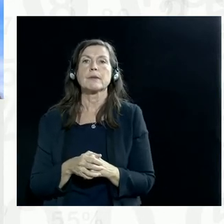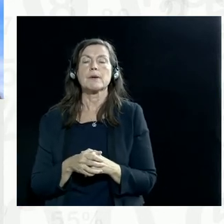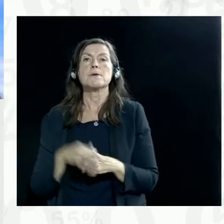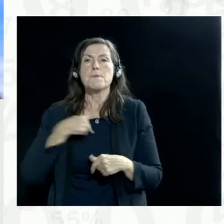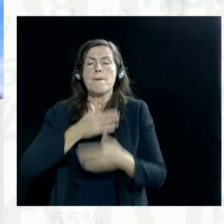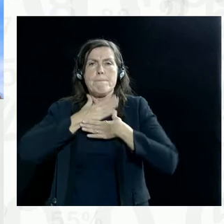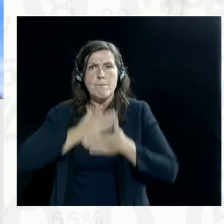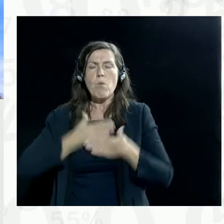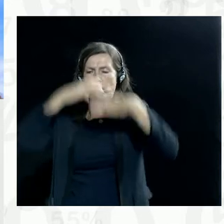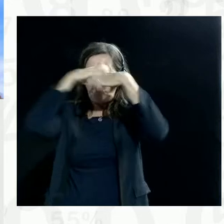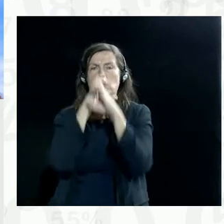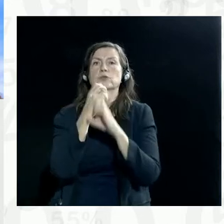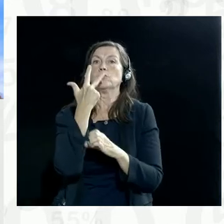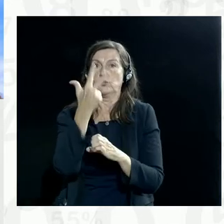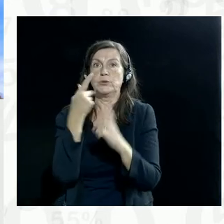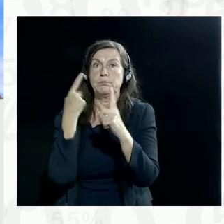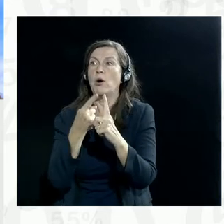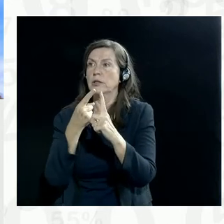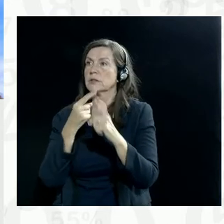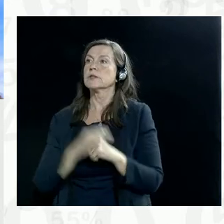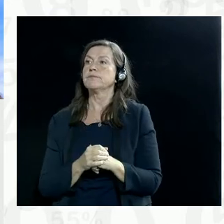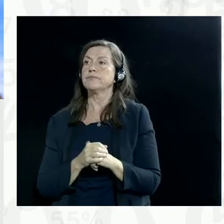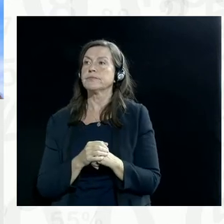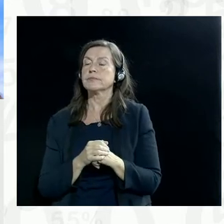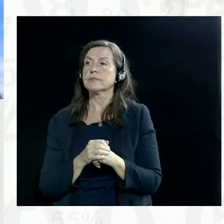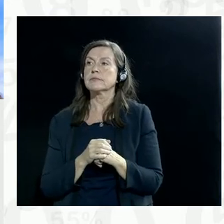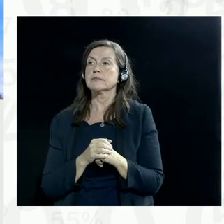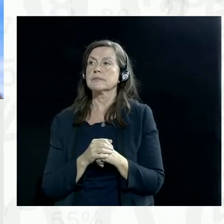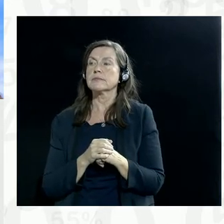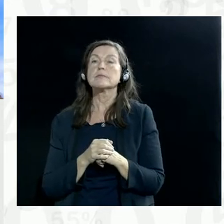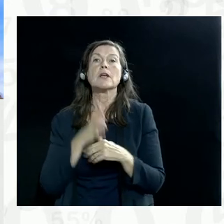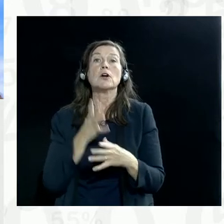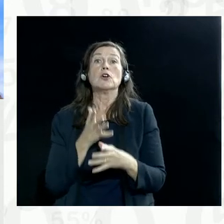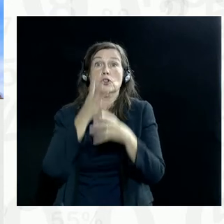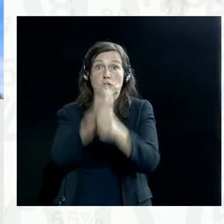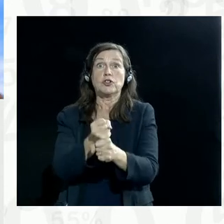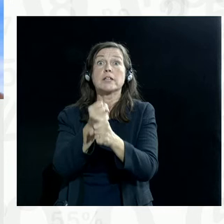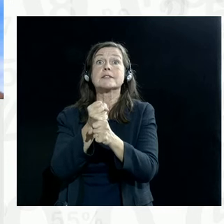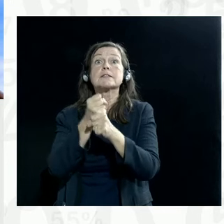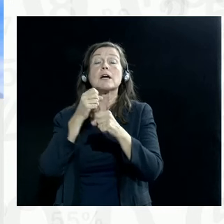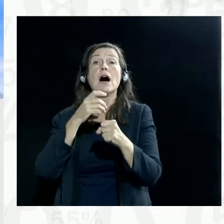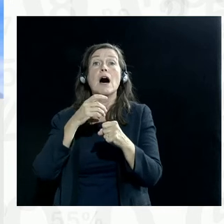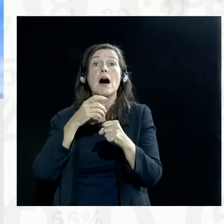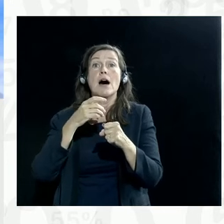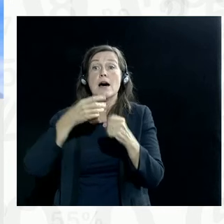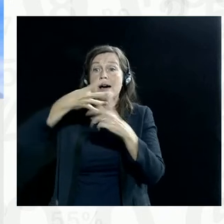sure that I stay within my allotted time. So trust in data ecosystems requires